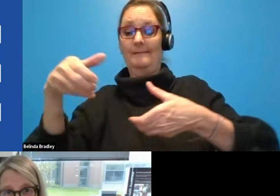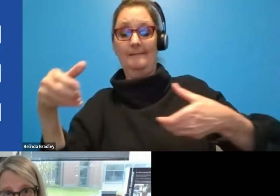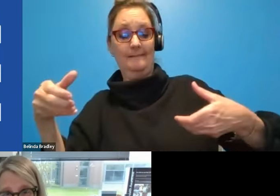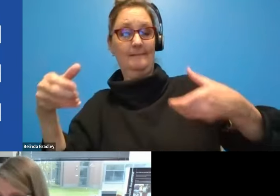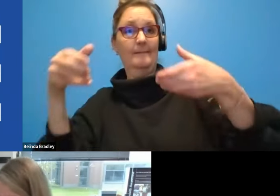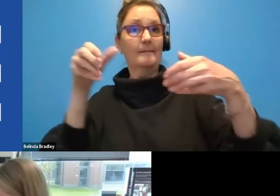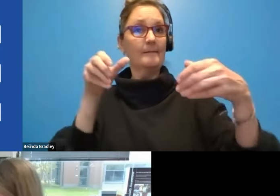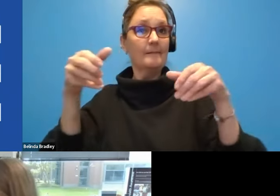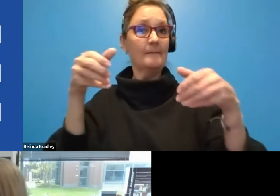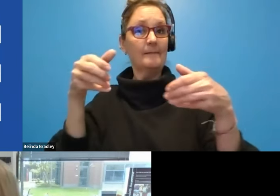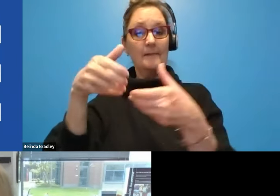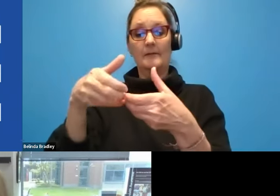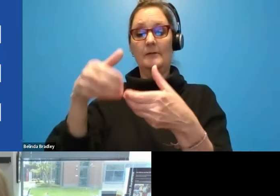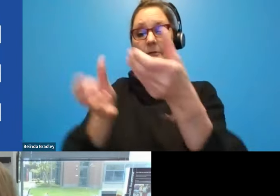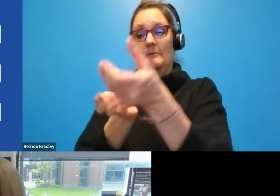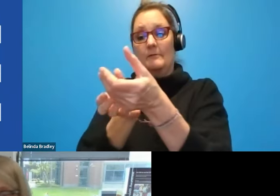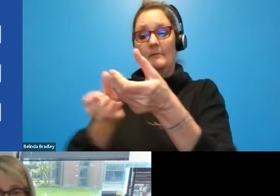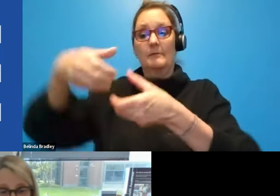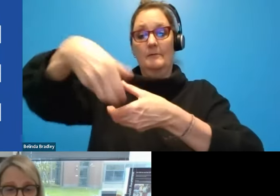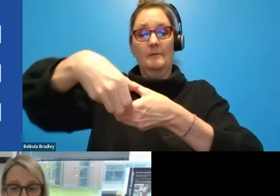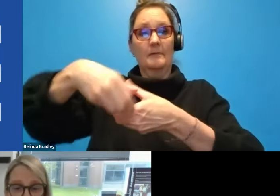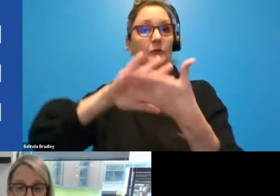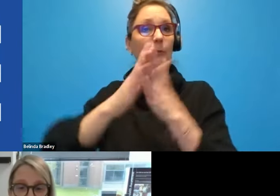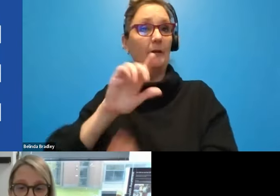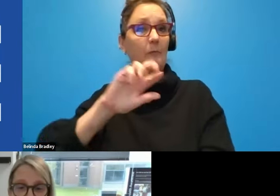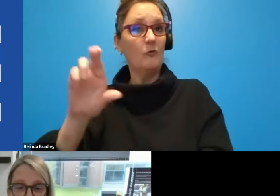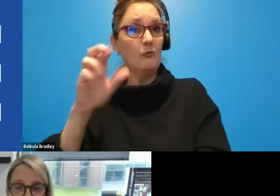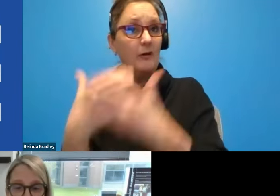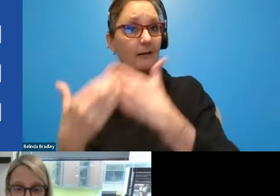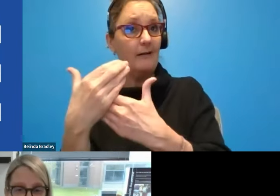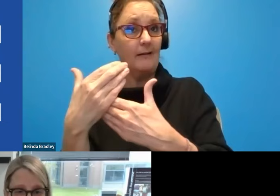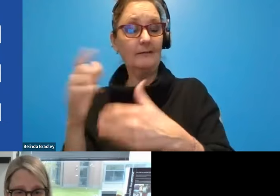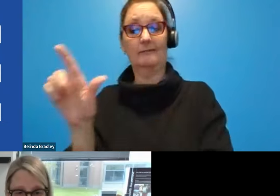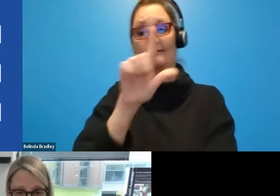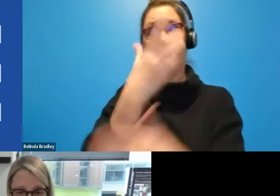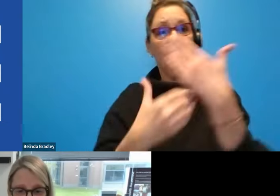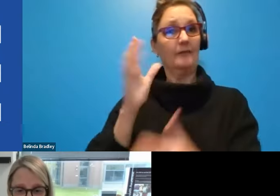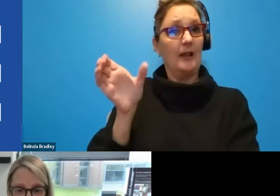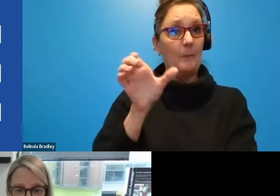can turn it from left to right handed. Or you can just take the little mouse piece.